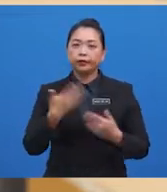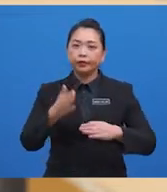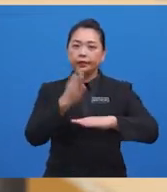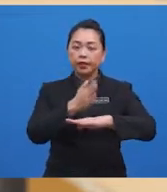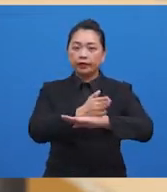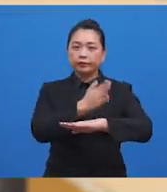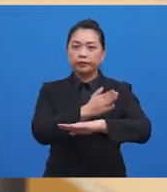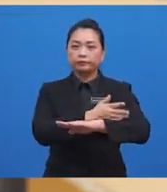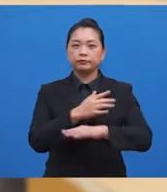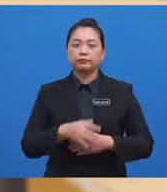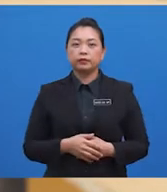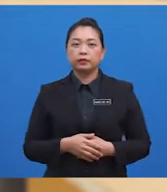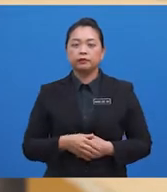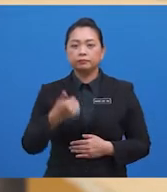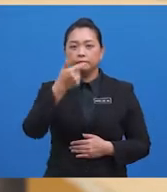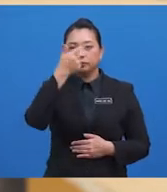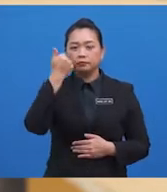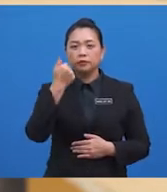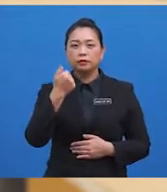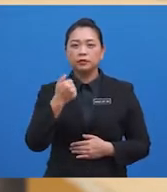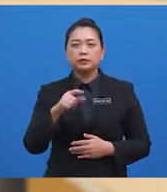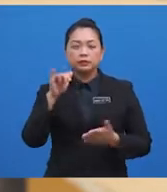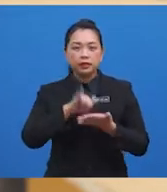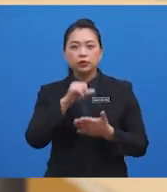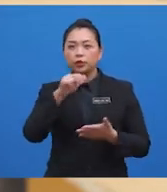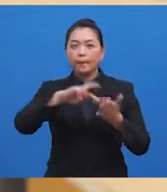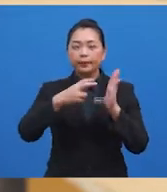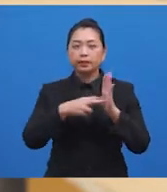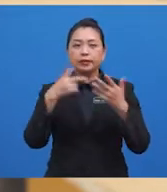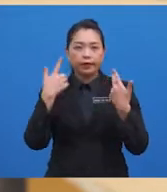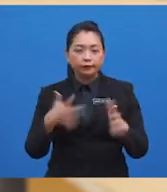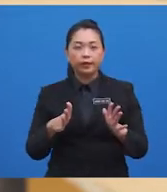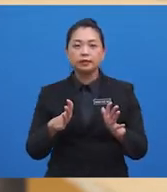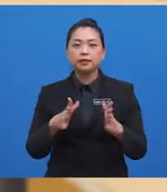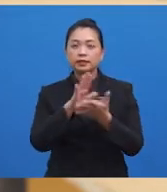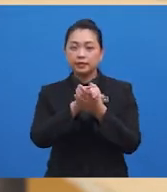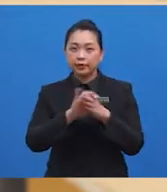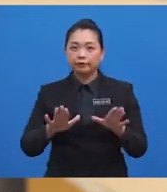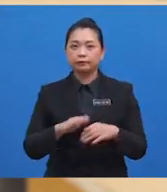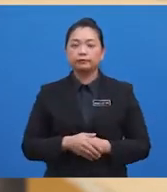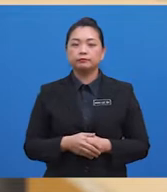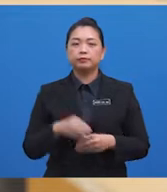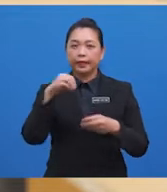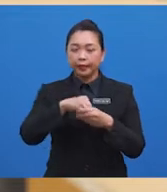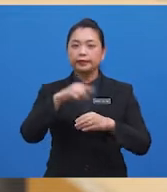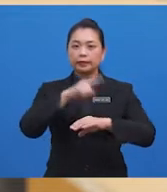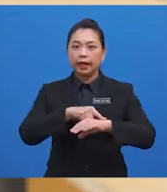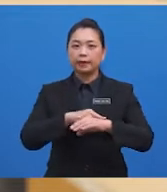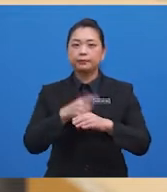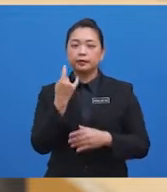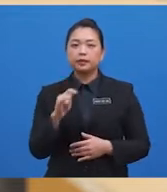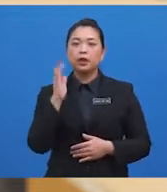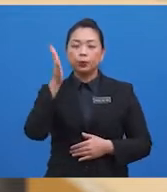does not mean they are invincible to the dangerous consequences of drug addiction. In time, they will